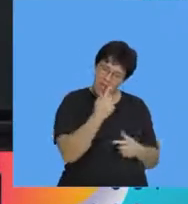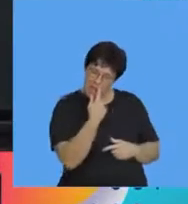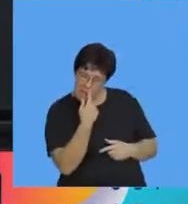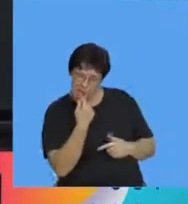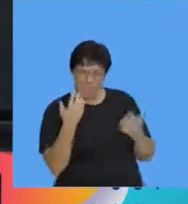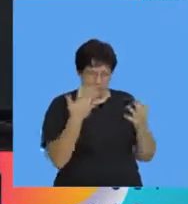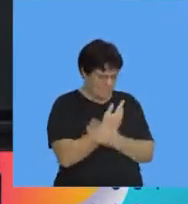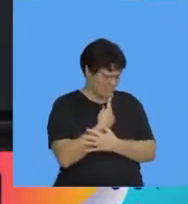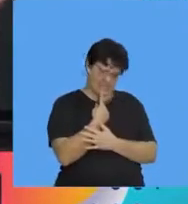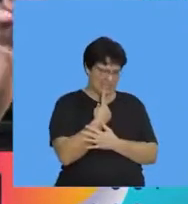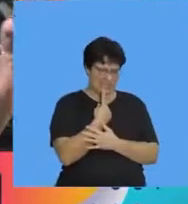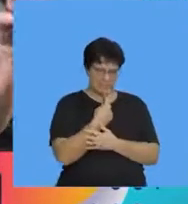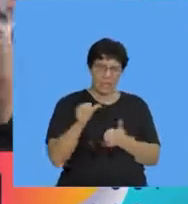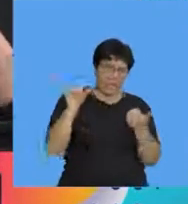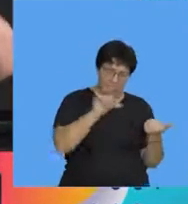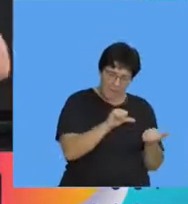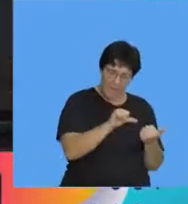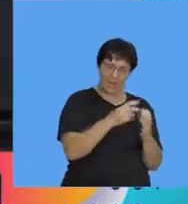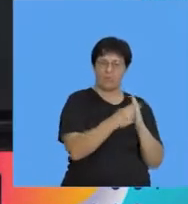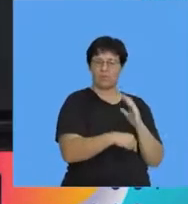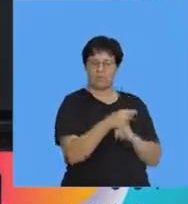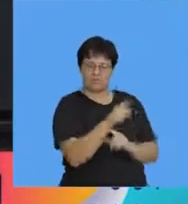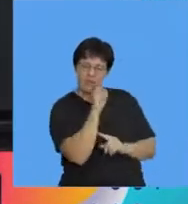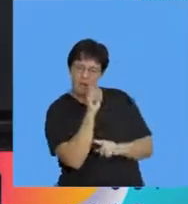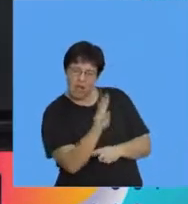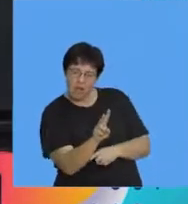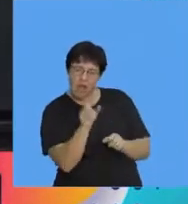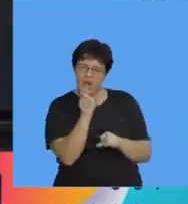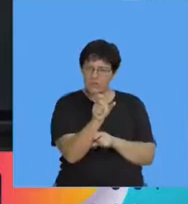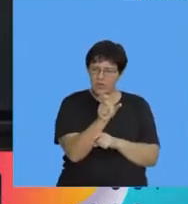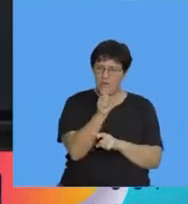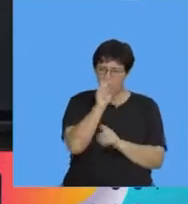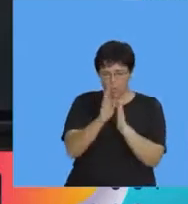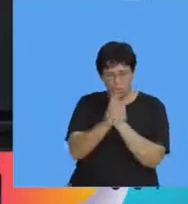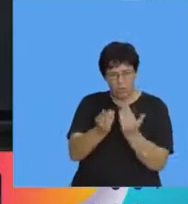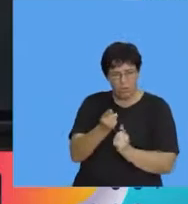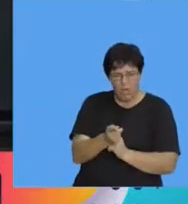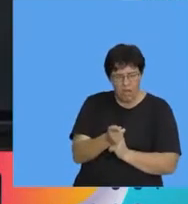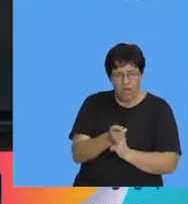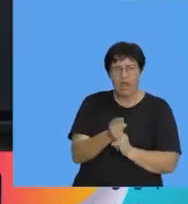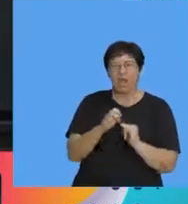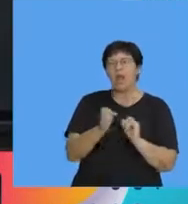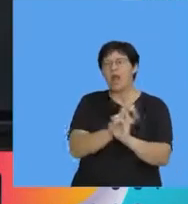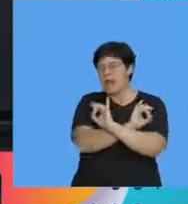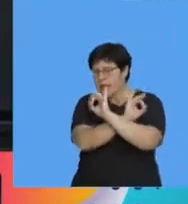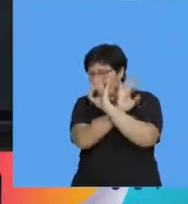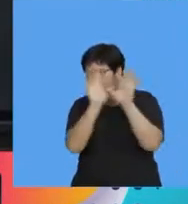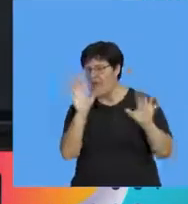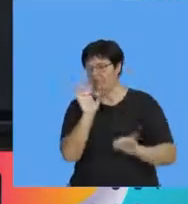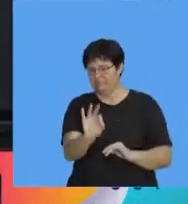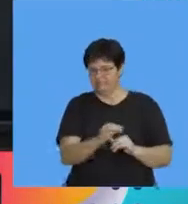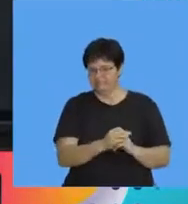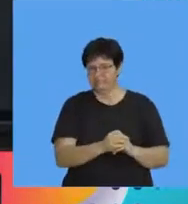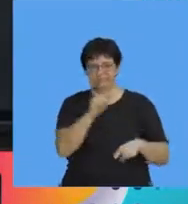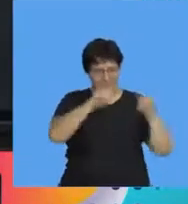might have missed something go back to this module watch the video look at your textbook and just try and clear yourself up right